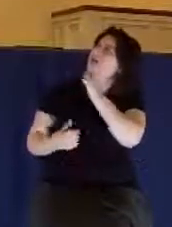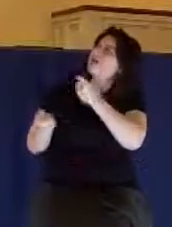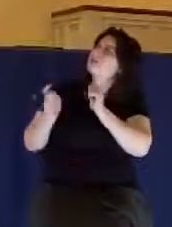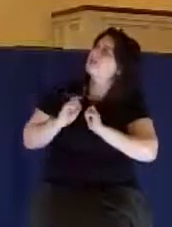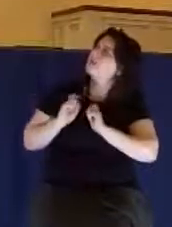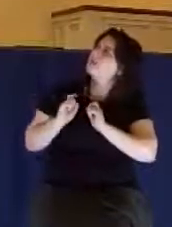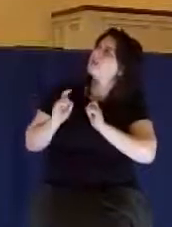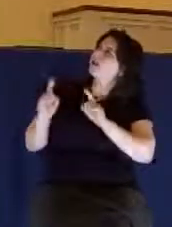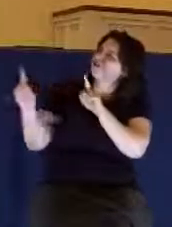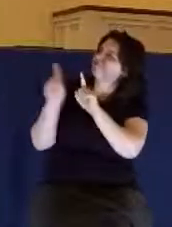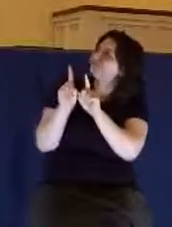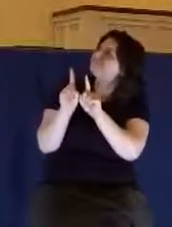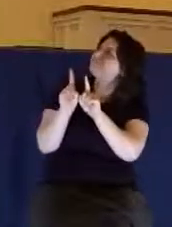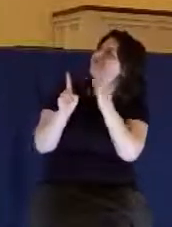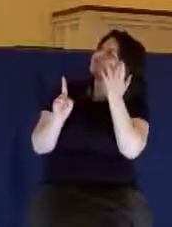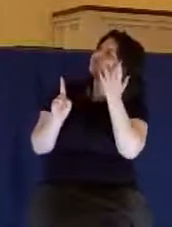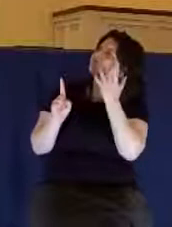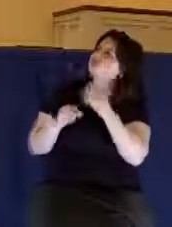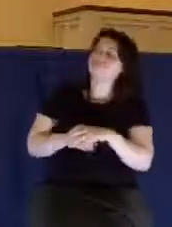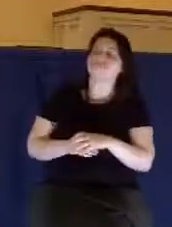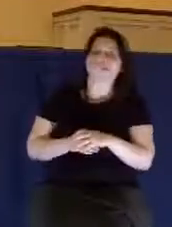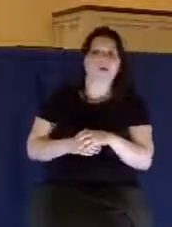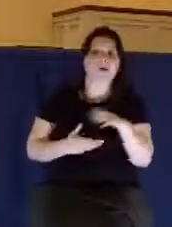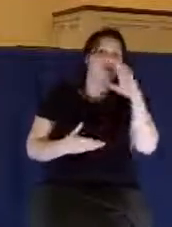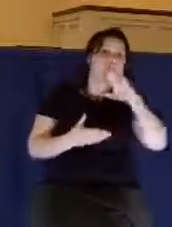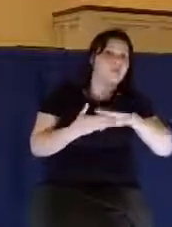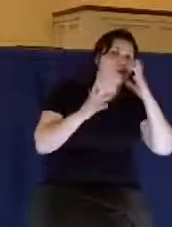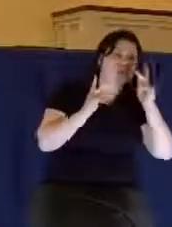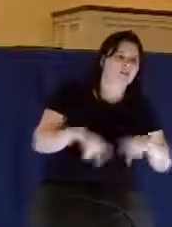A married person wonders, why have you given me this mate?